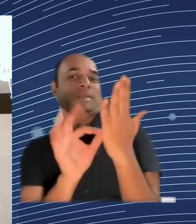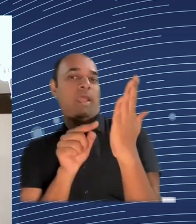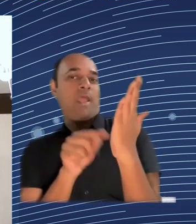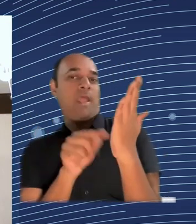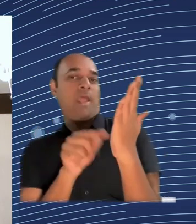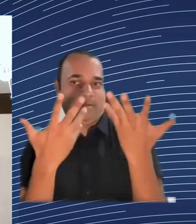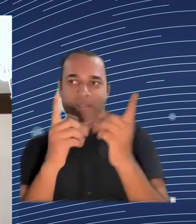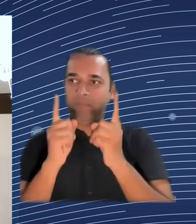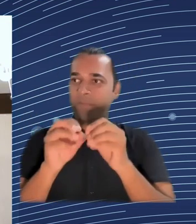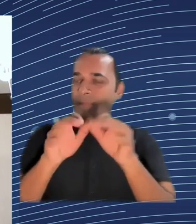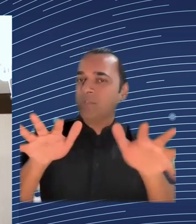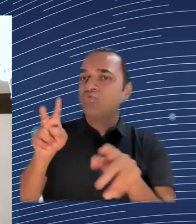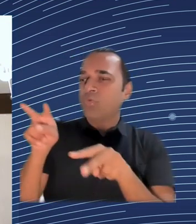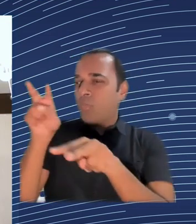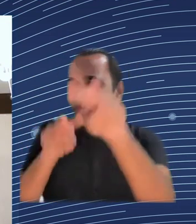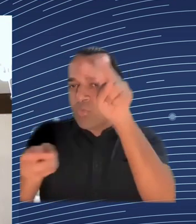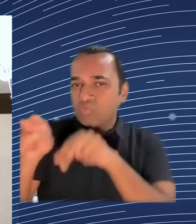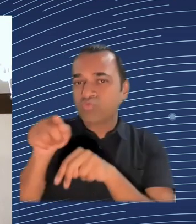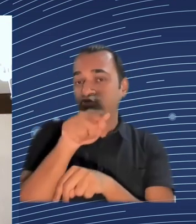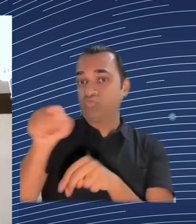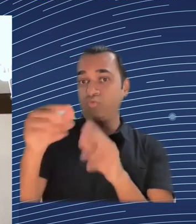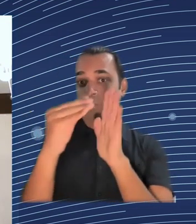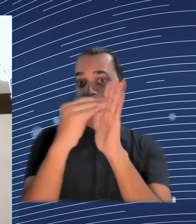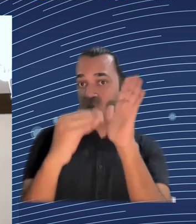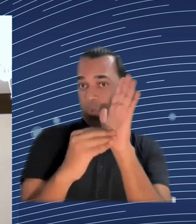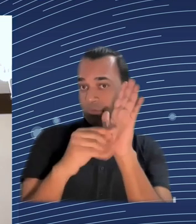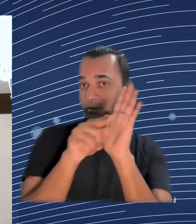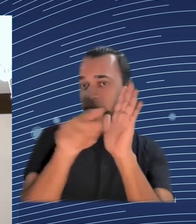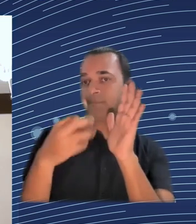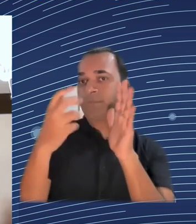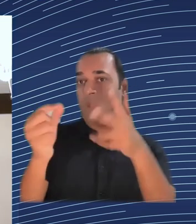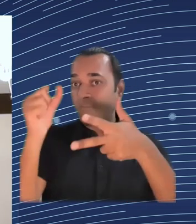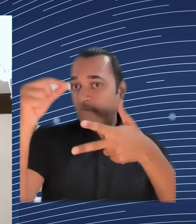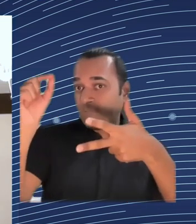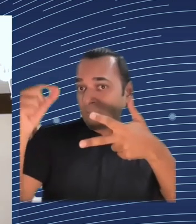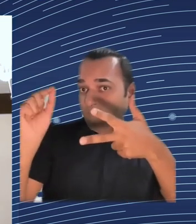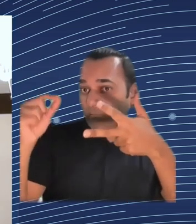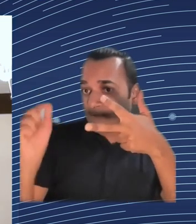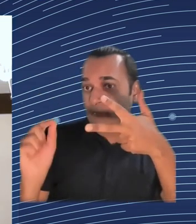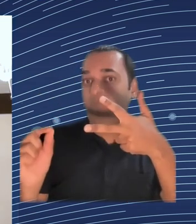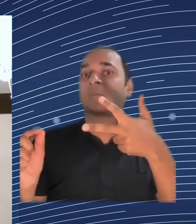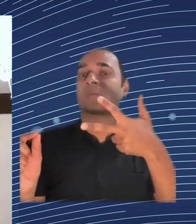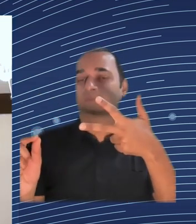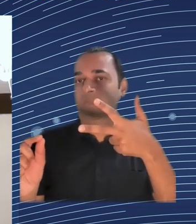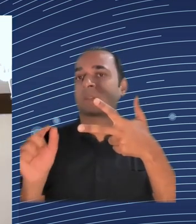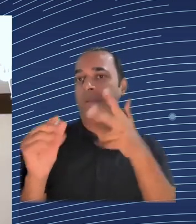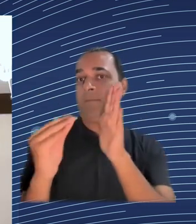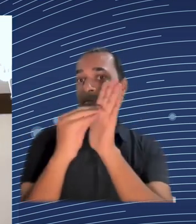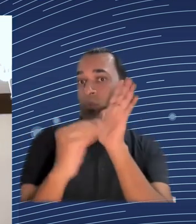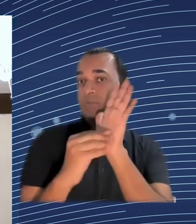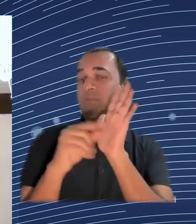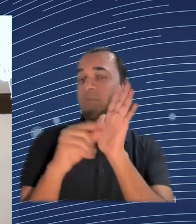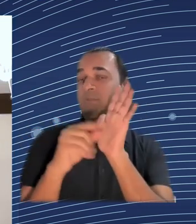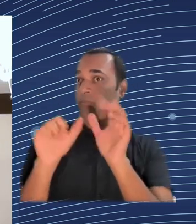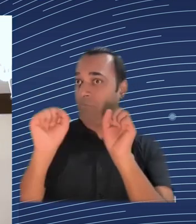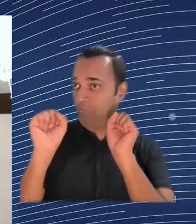Because when we ask how do we direct money to the most effective users, we often think, okay, how do we avoid ineffective users? And so it becomes about selection